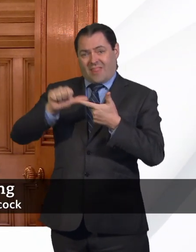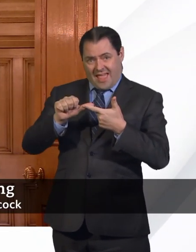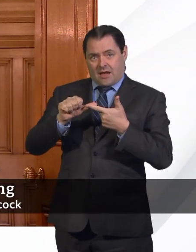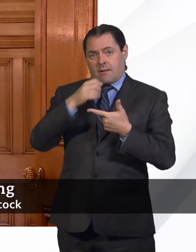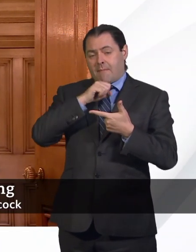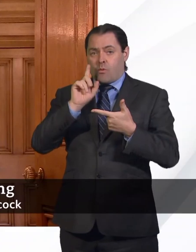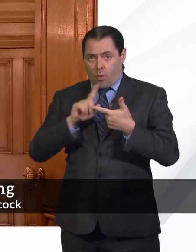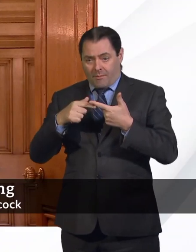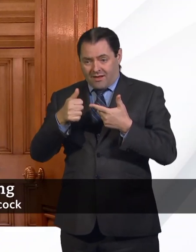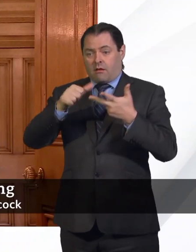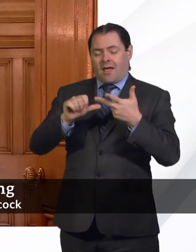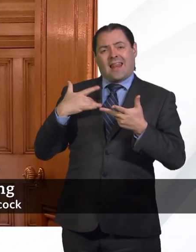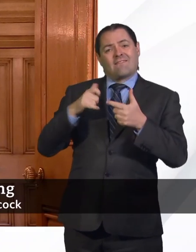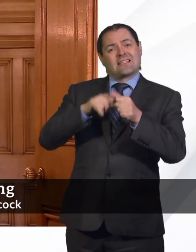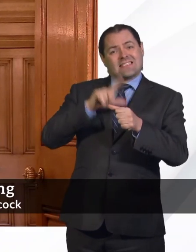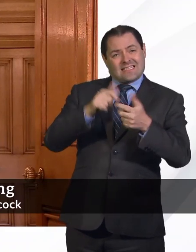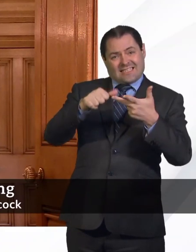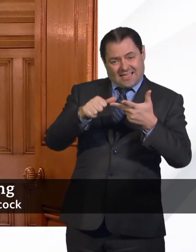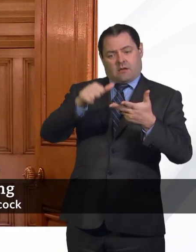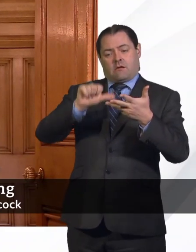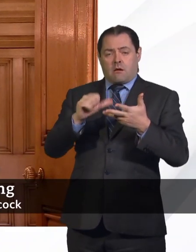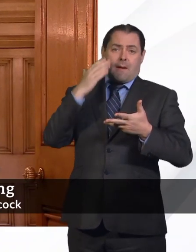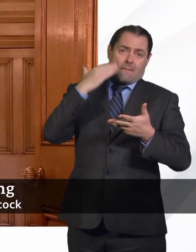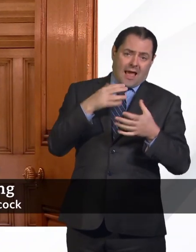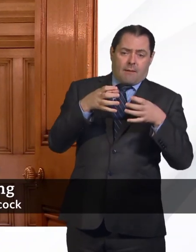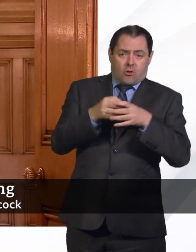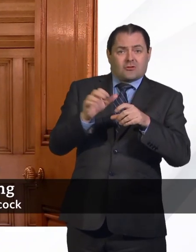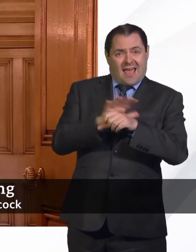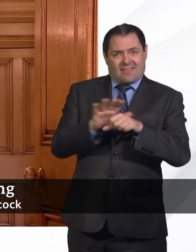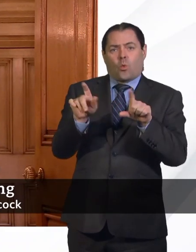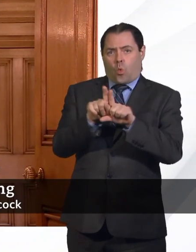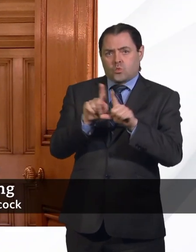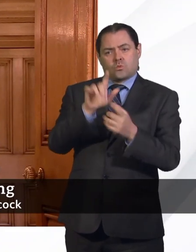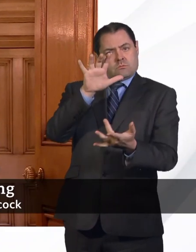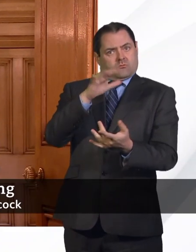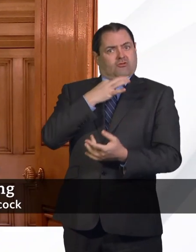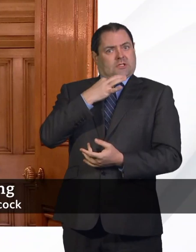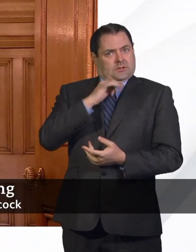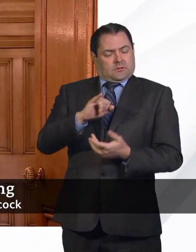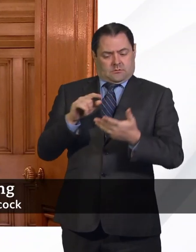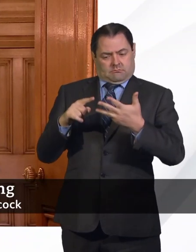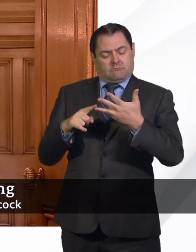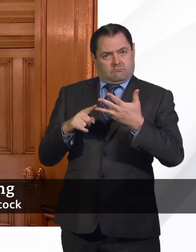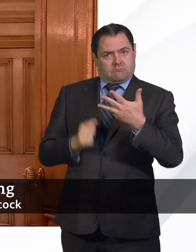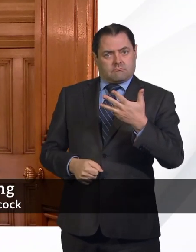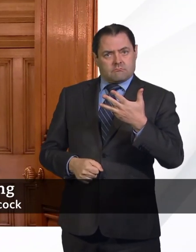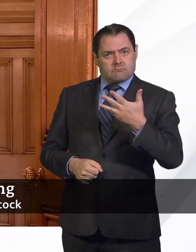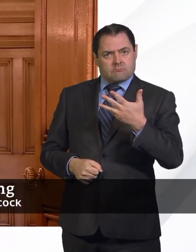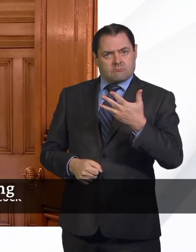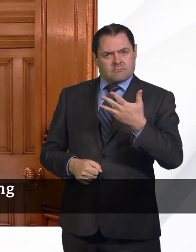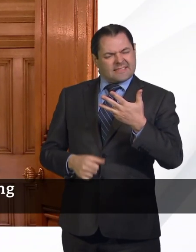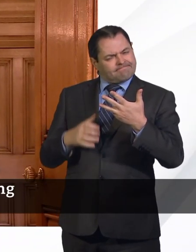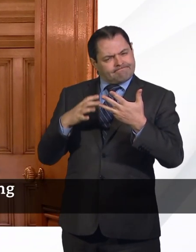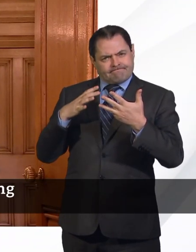And being black or from a minority ethnic background is also a significant risk factor. There is much more